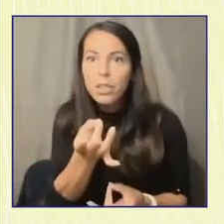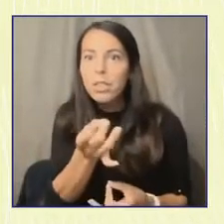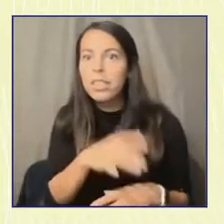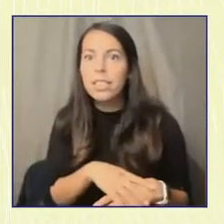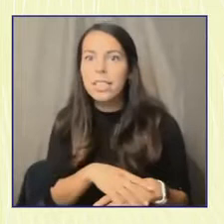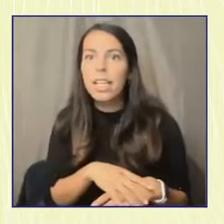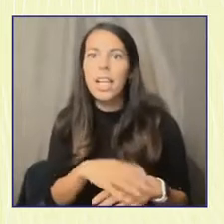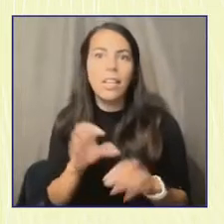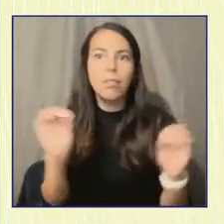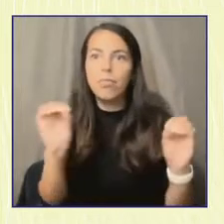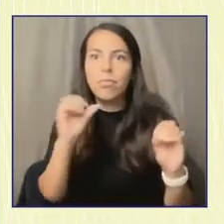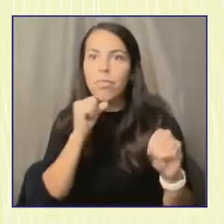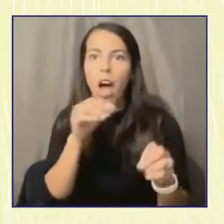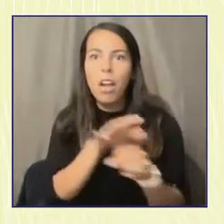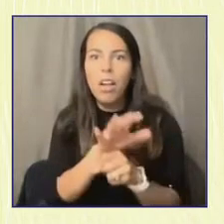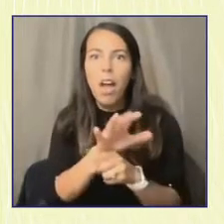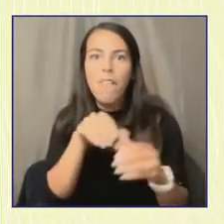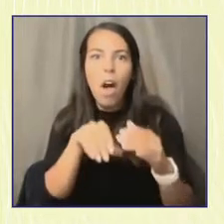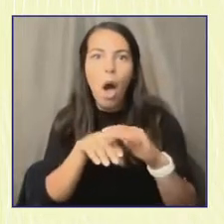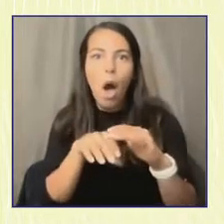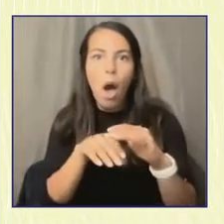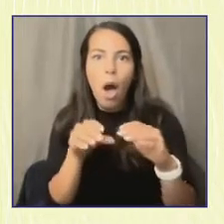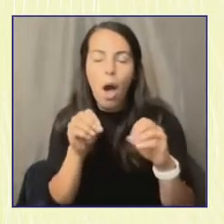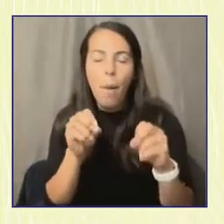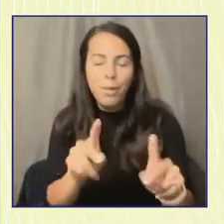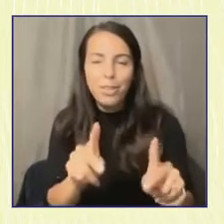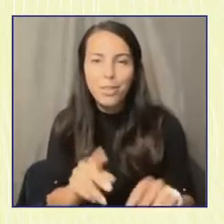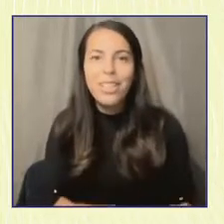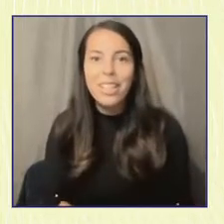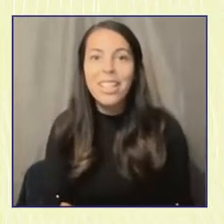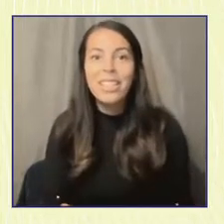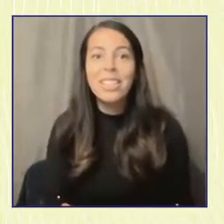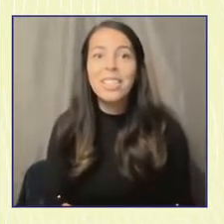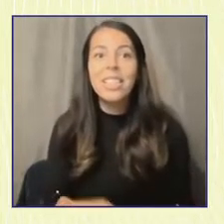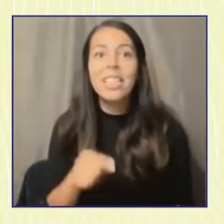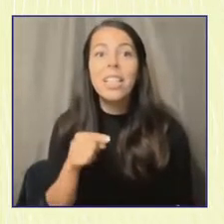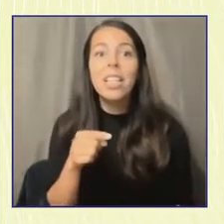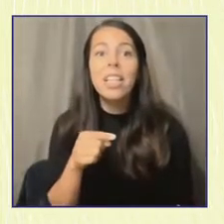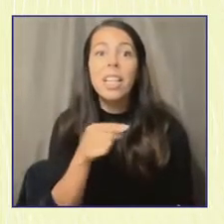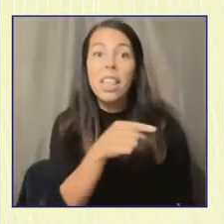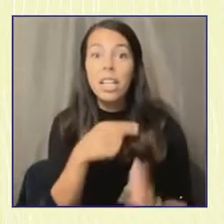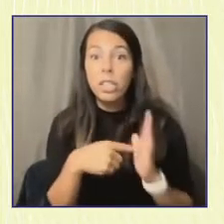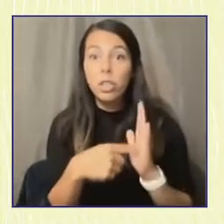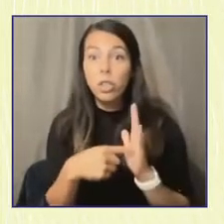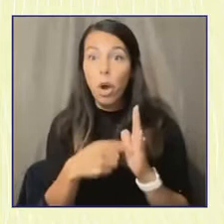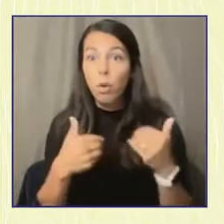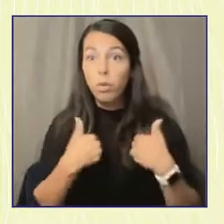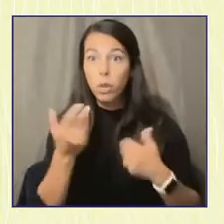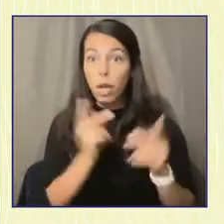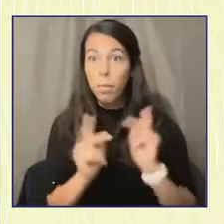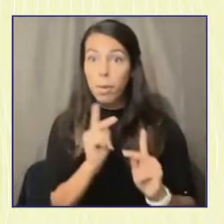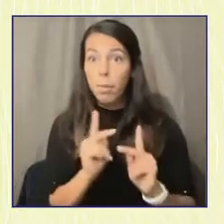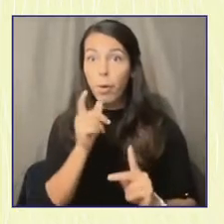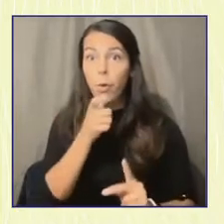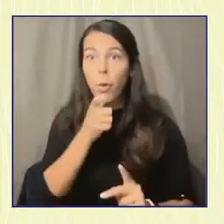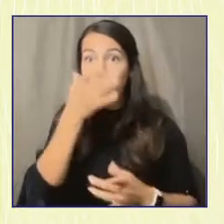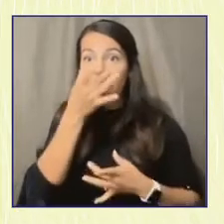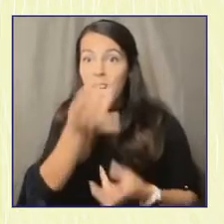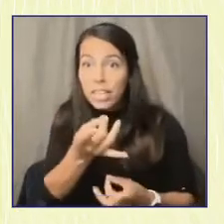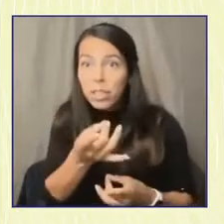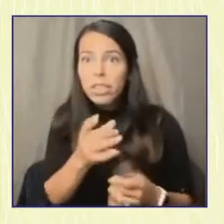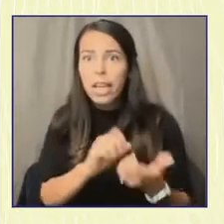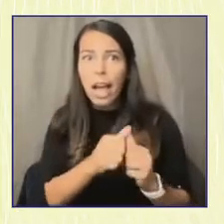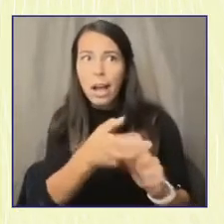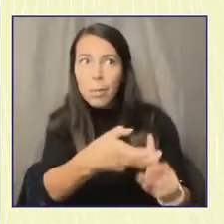The darker green and darker blue bars show youth who were interested in taking these types of actions, like registering other people to